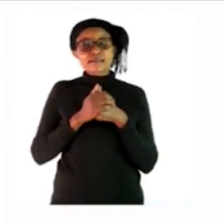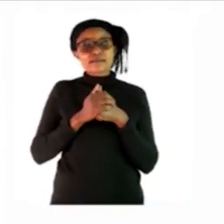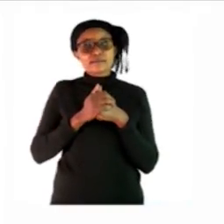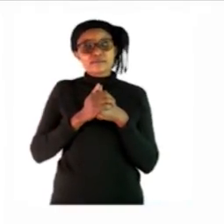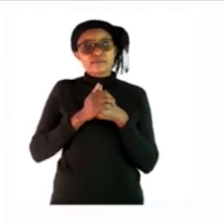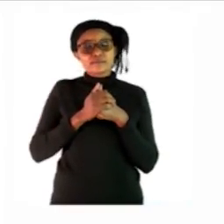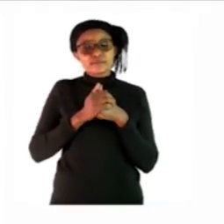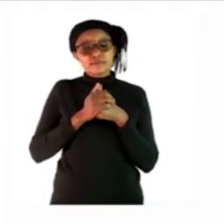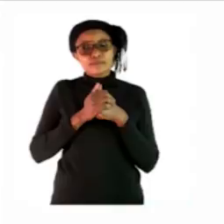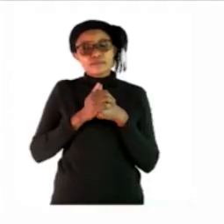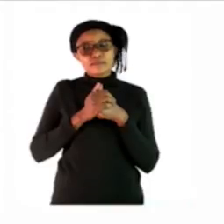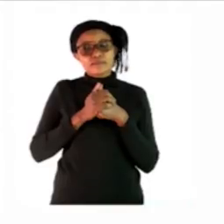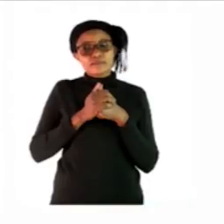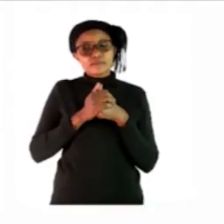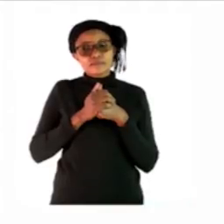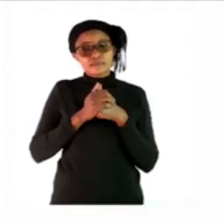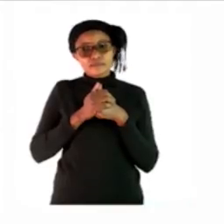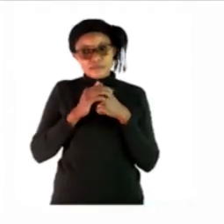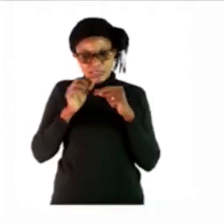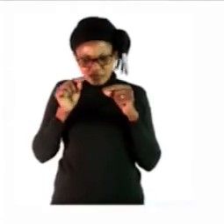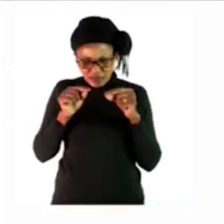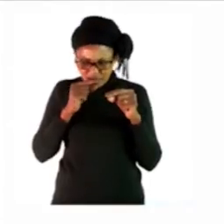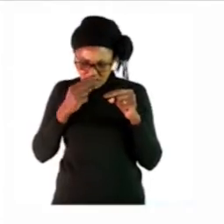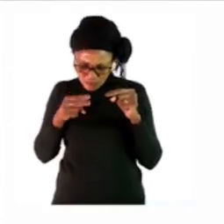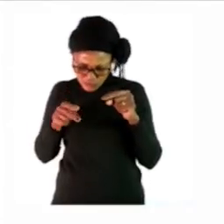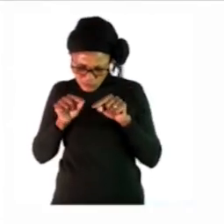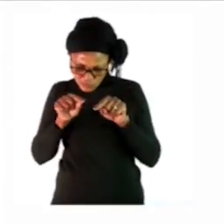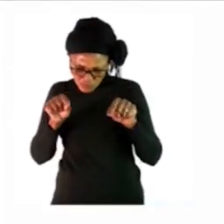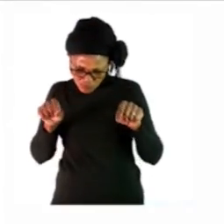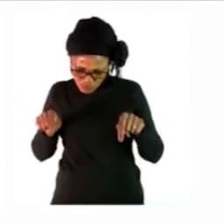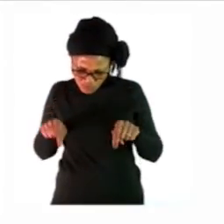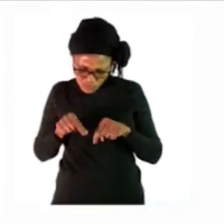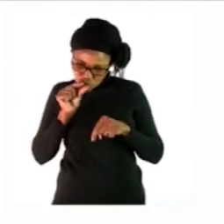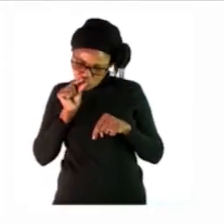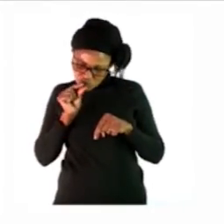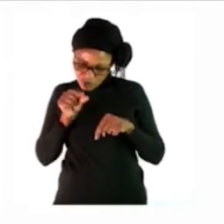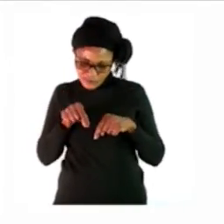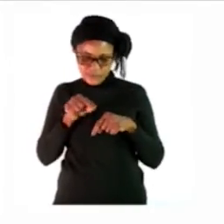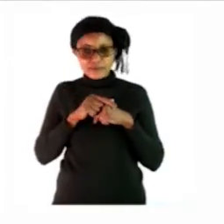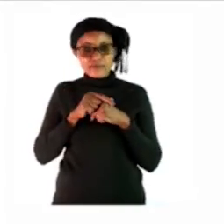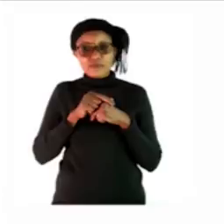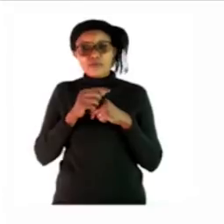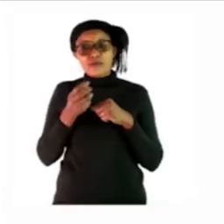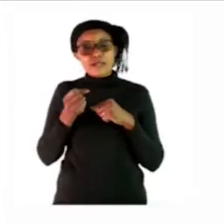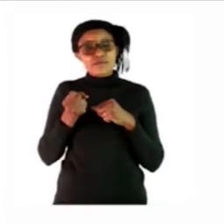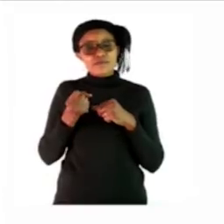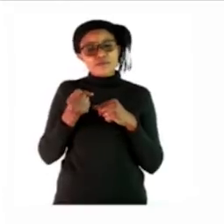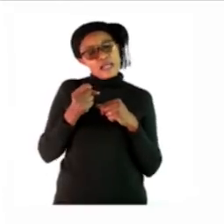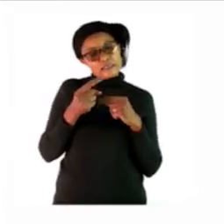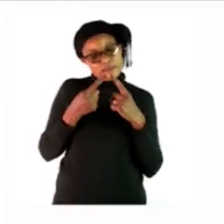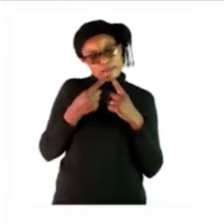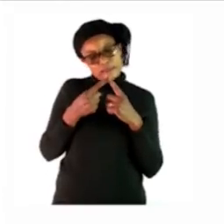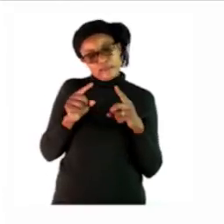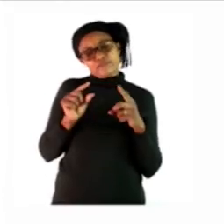now let's look at that small little blocks under there we have to find the following words in that blocks